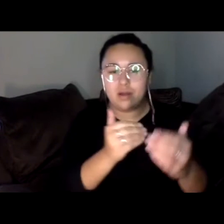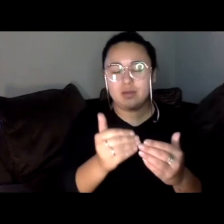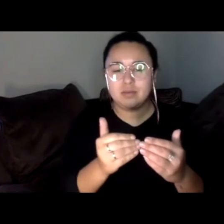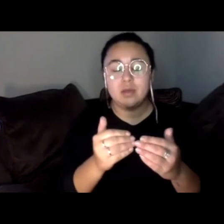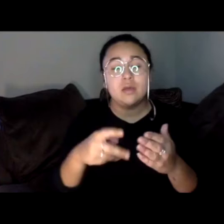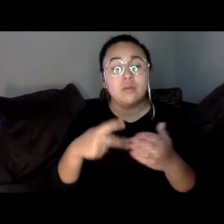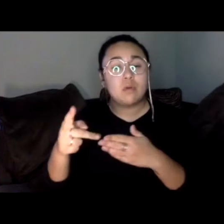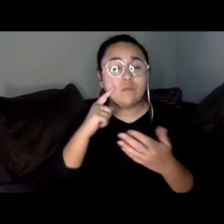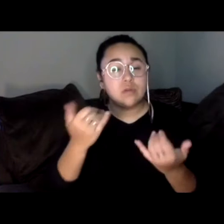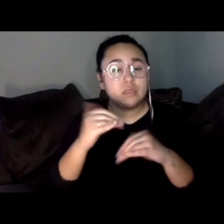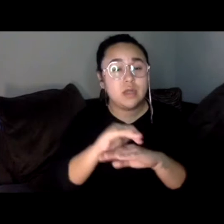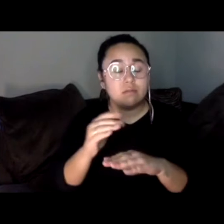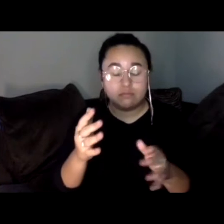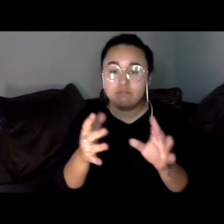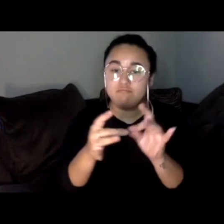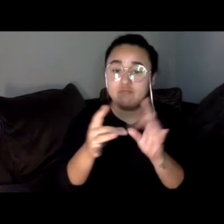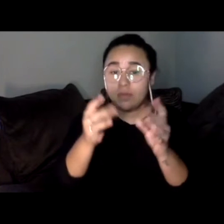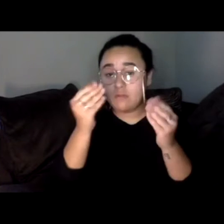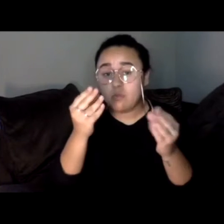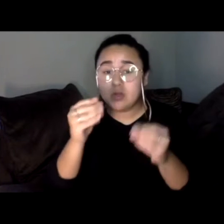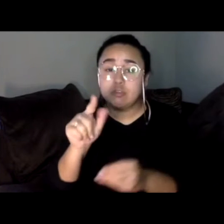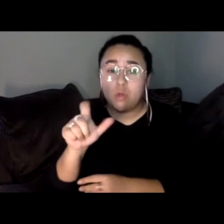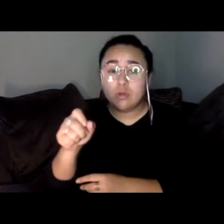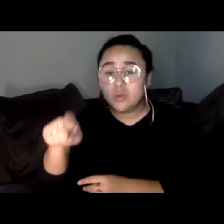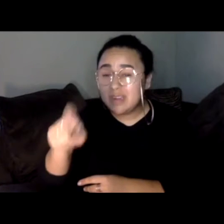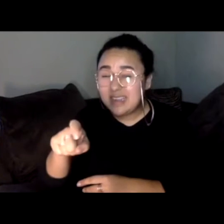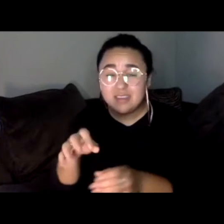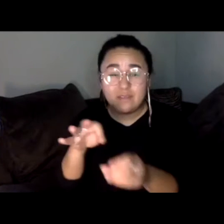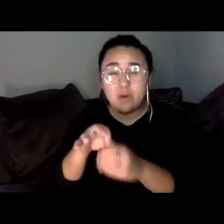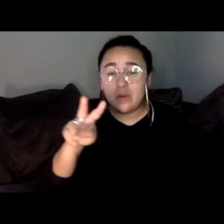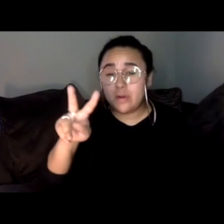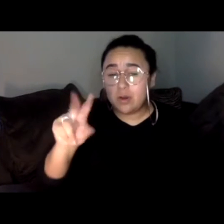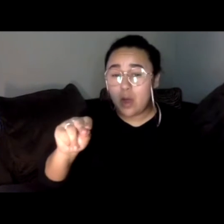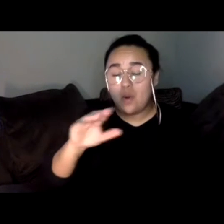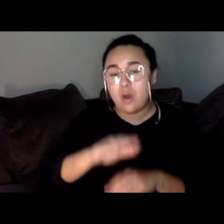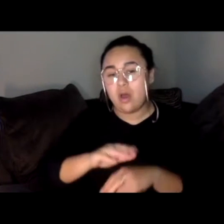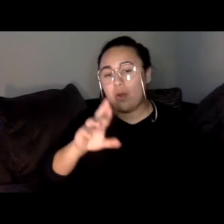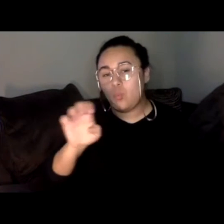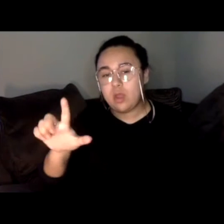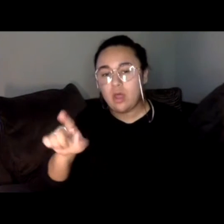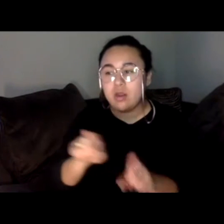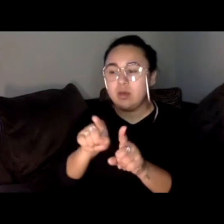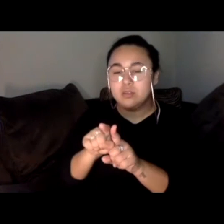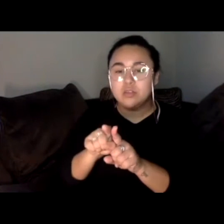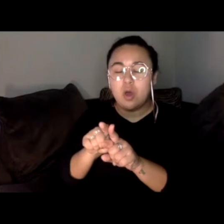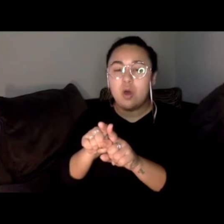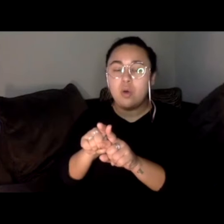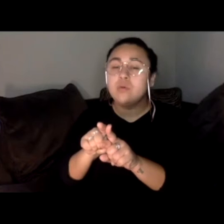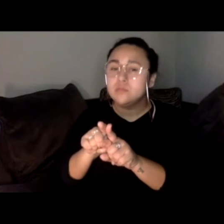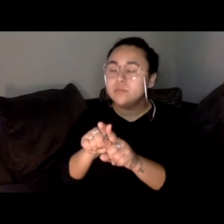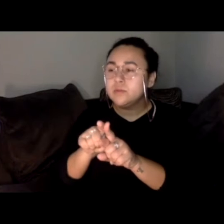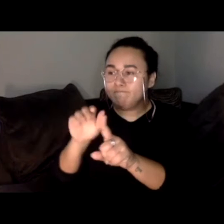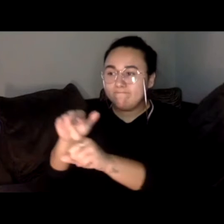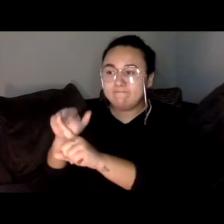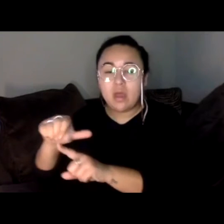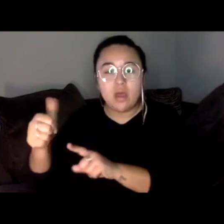tonight. We want to give you the information and tools that you need to vote no on the recall and mobilize other voters to do the same. As you all